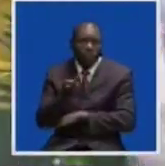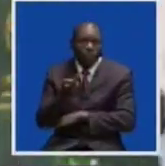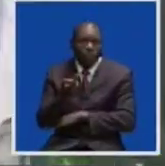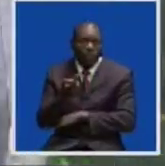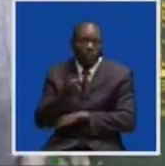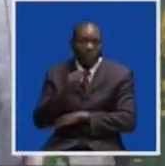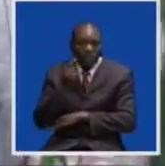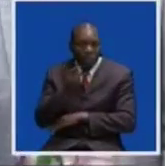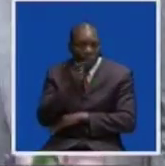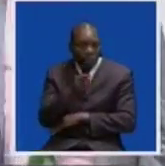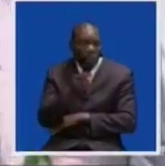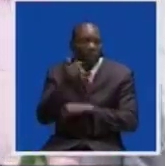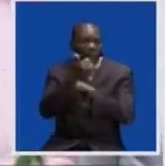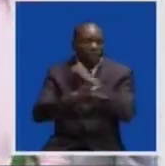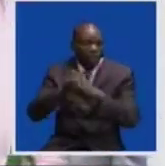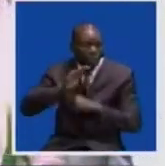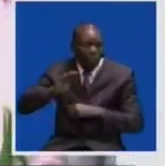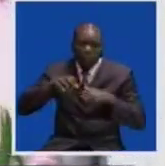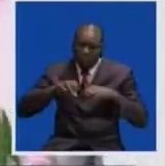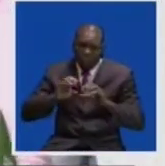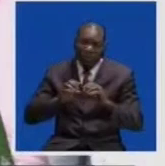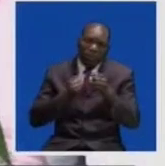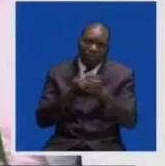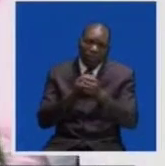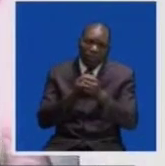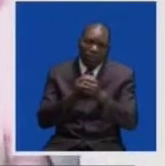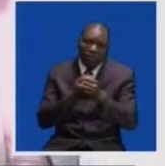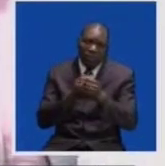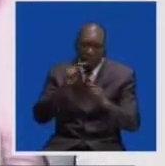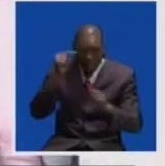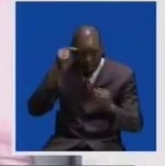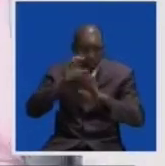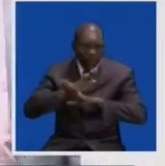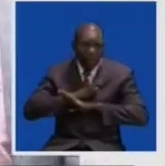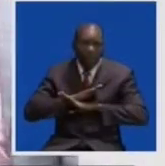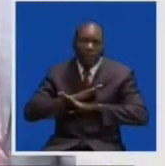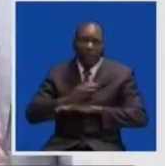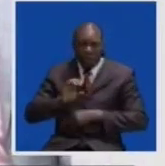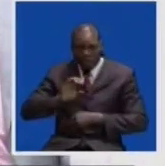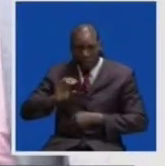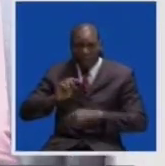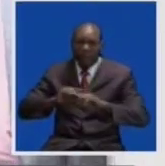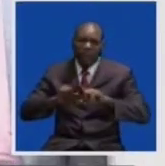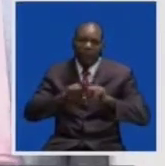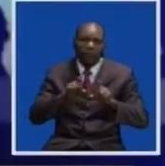Mr. Krenshi said his country will continue providing support to the Zambian government in various sectors.